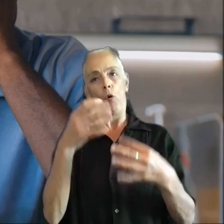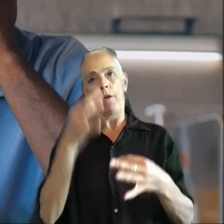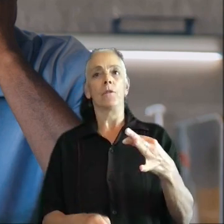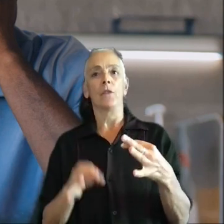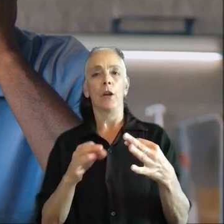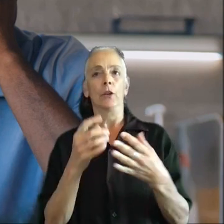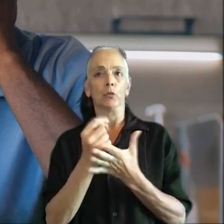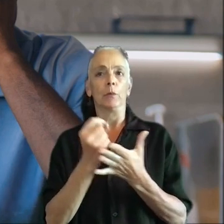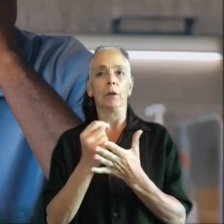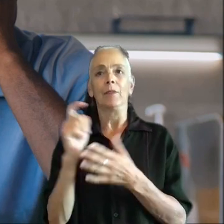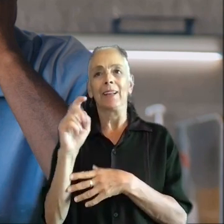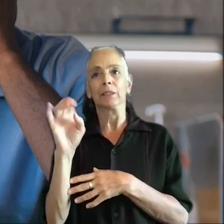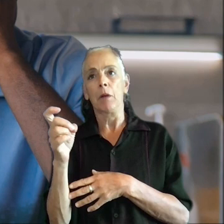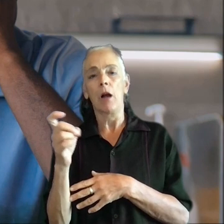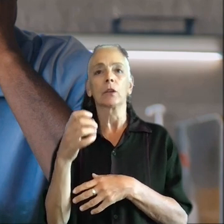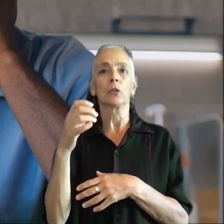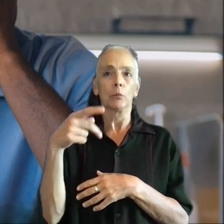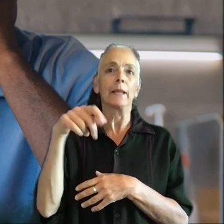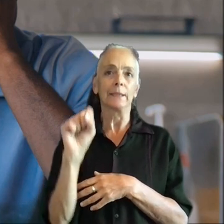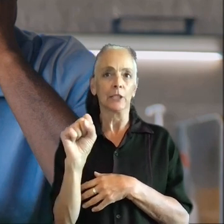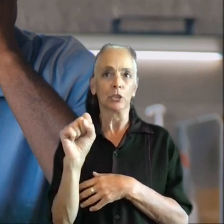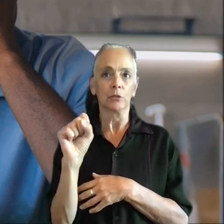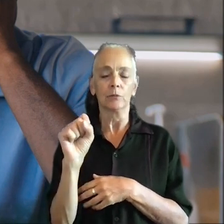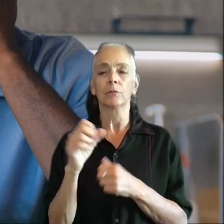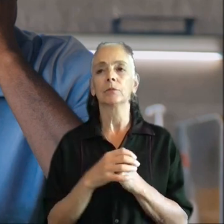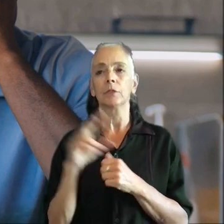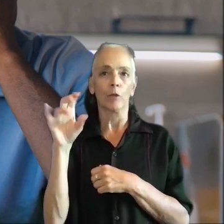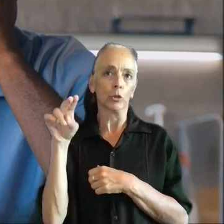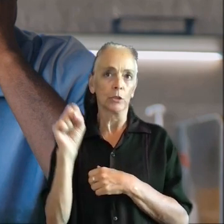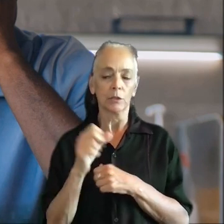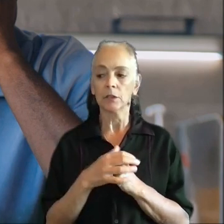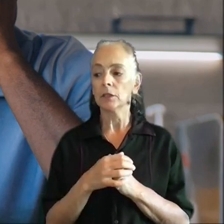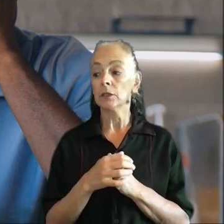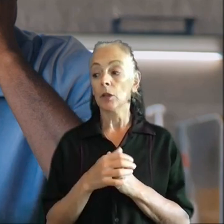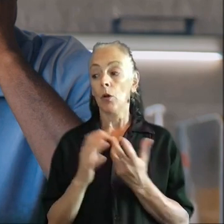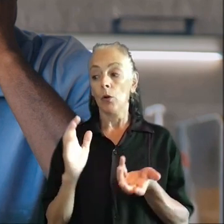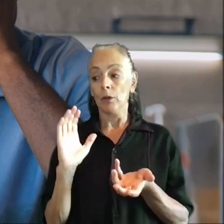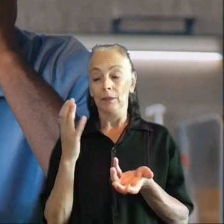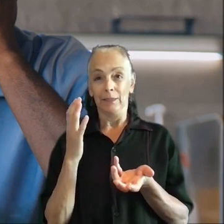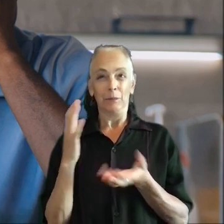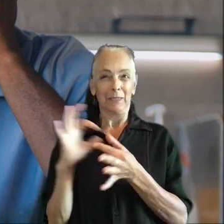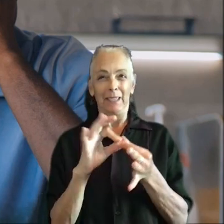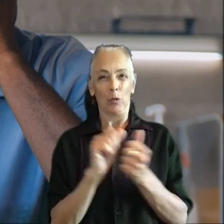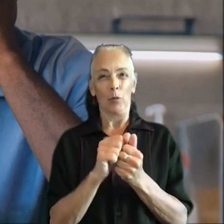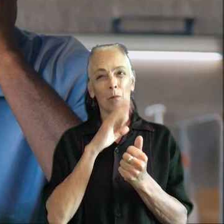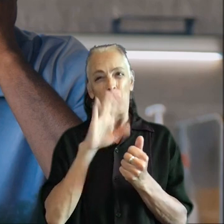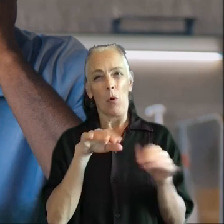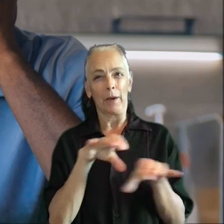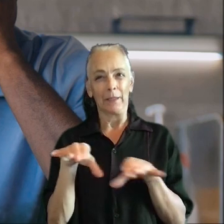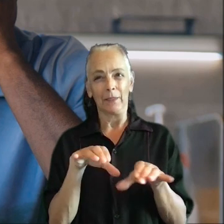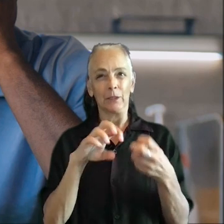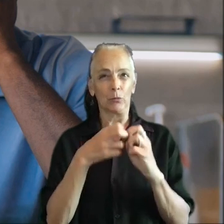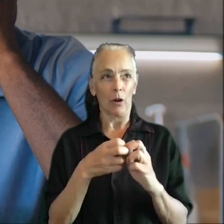PlayStation versions. Therefore, it seems advisable to react proactively to such problems on social media